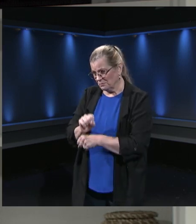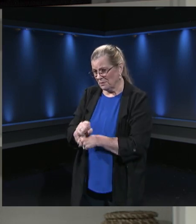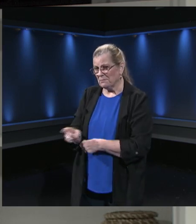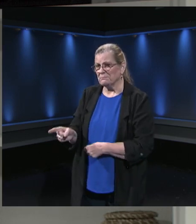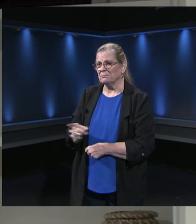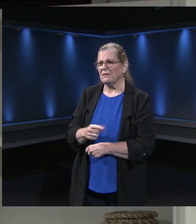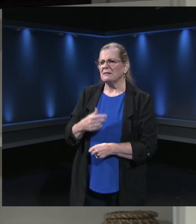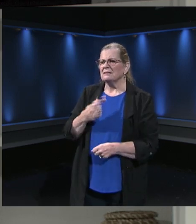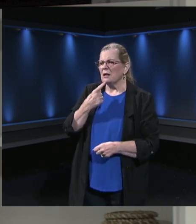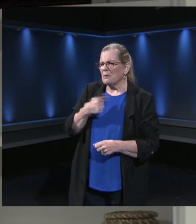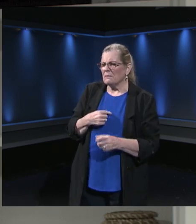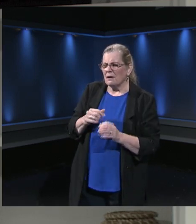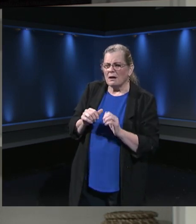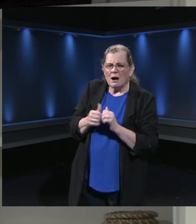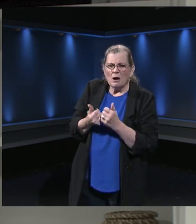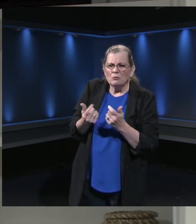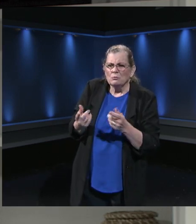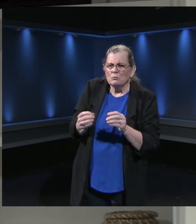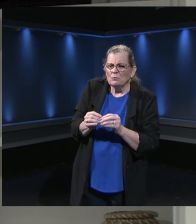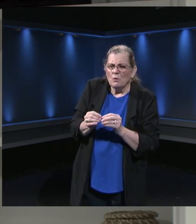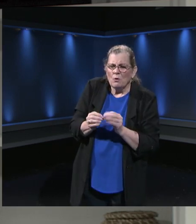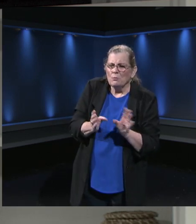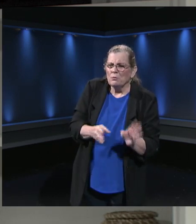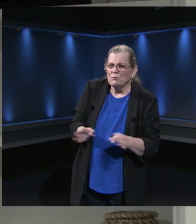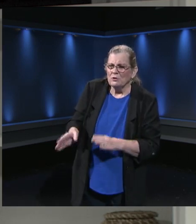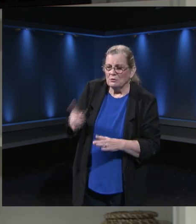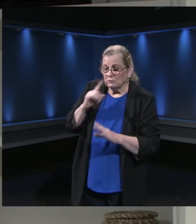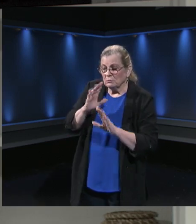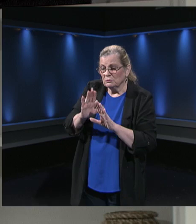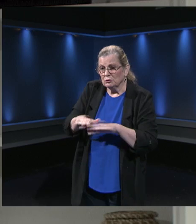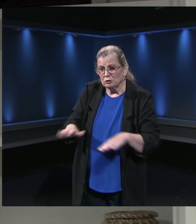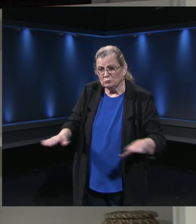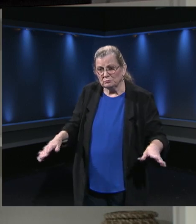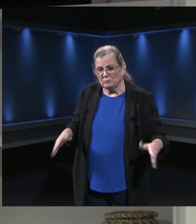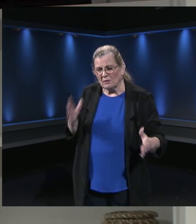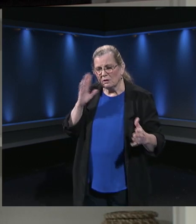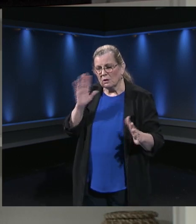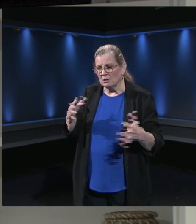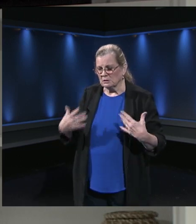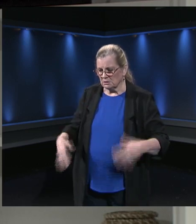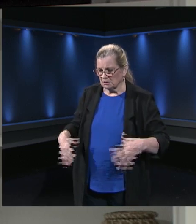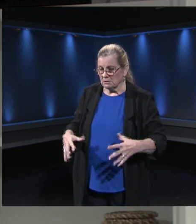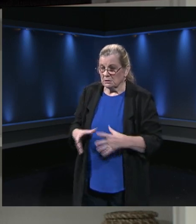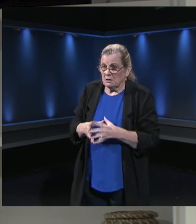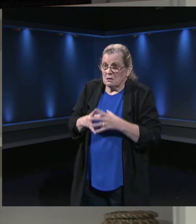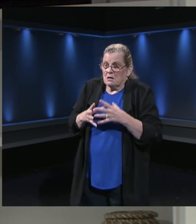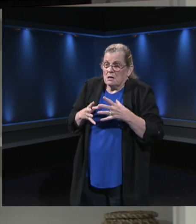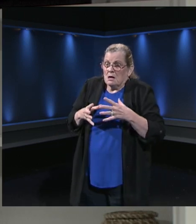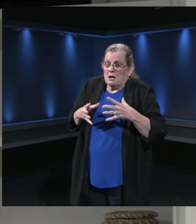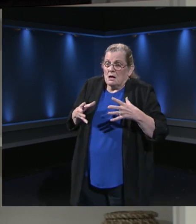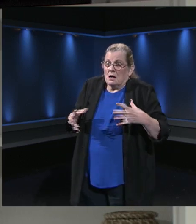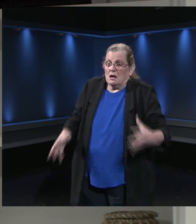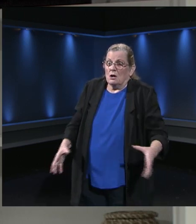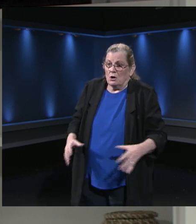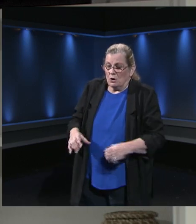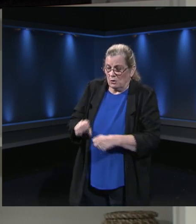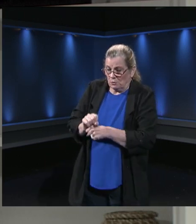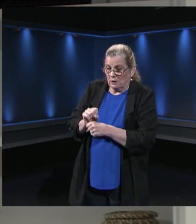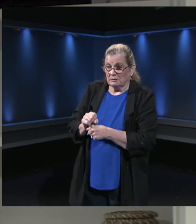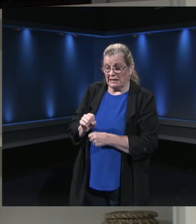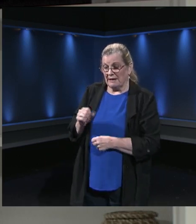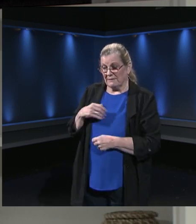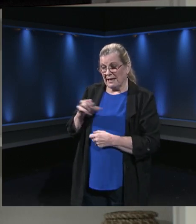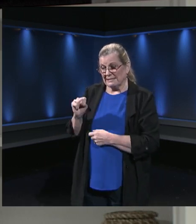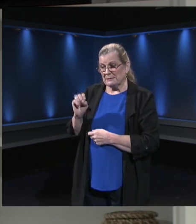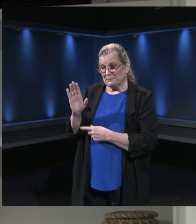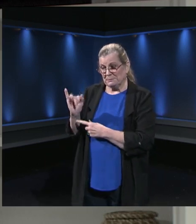be ready for kids? There's so much work that I know when SBITS does to help support teachers so that teachers can be ready for